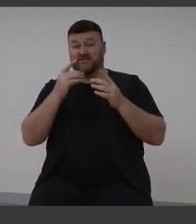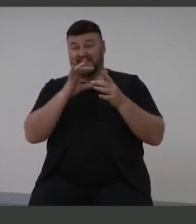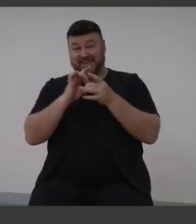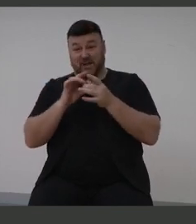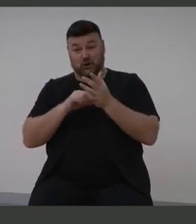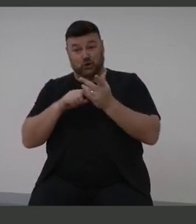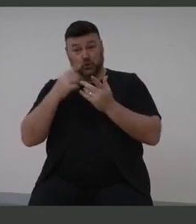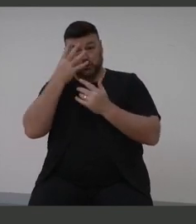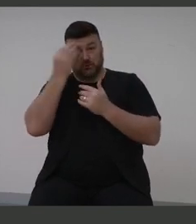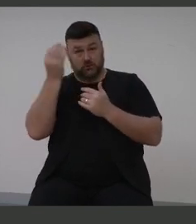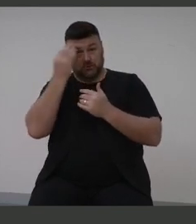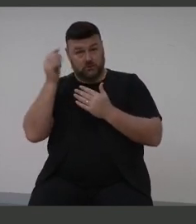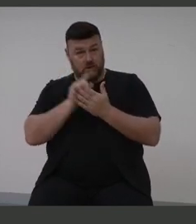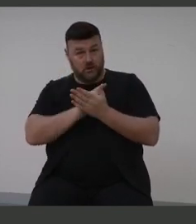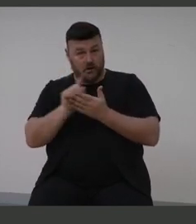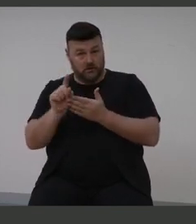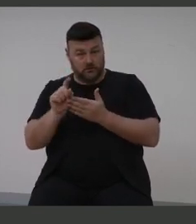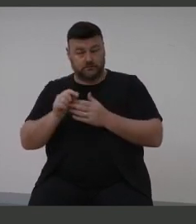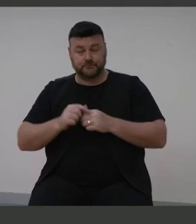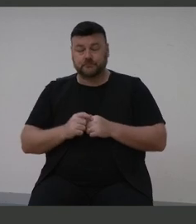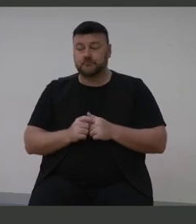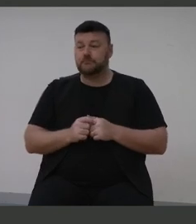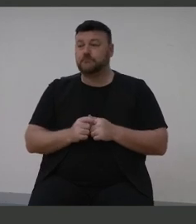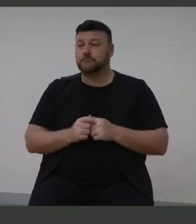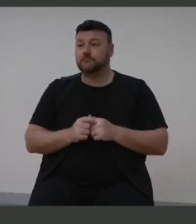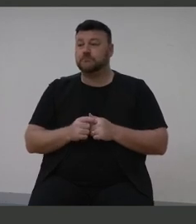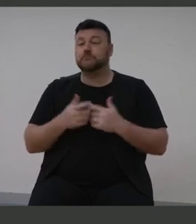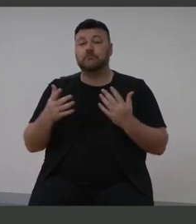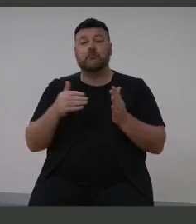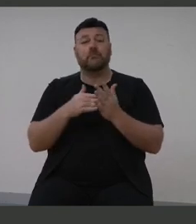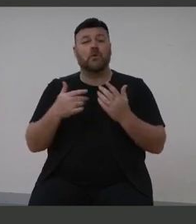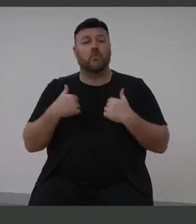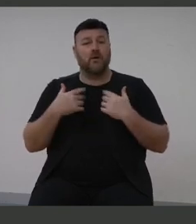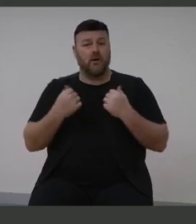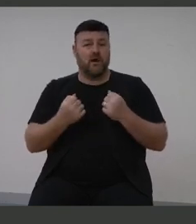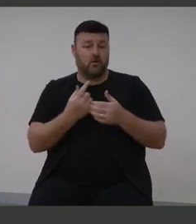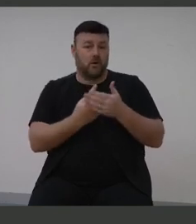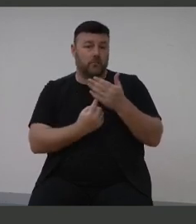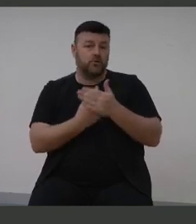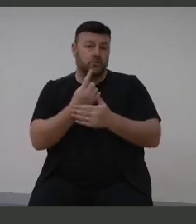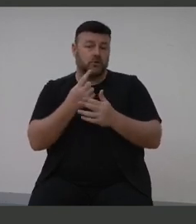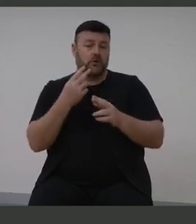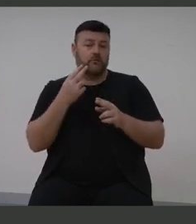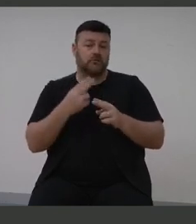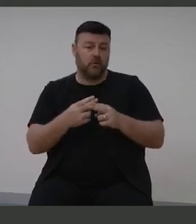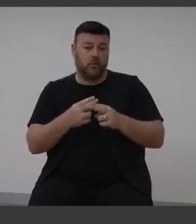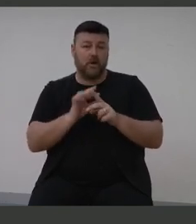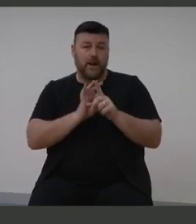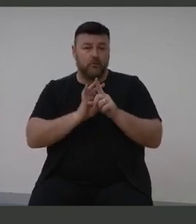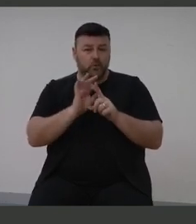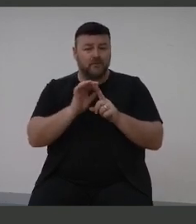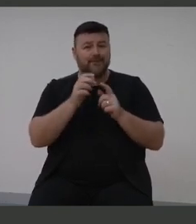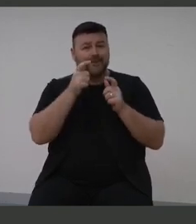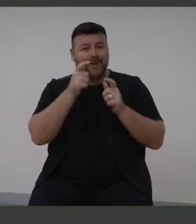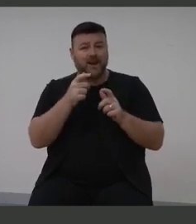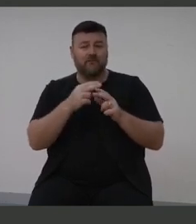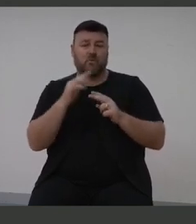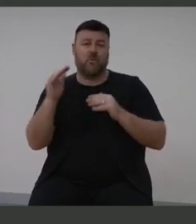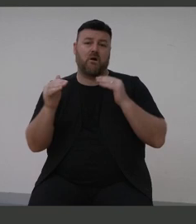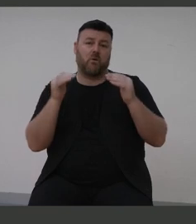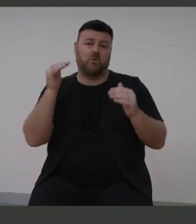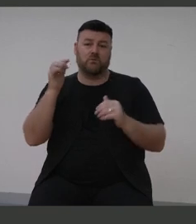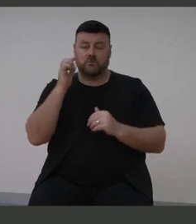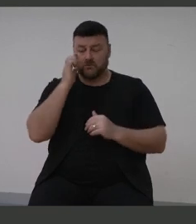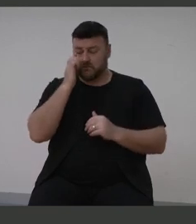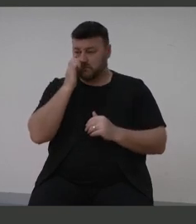There are still opportunities for us to improve the care of adults and outcomes so we can do better. The